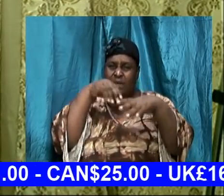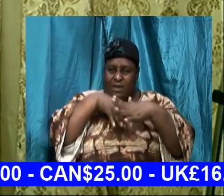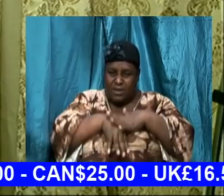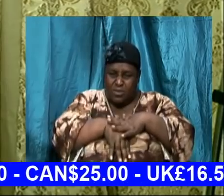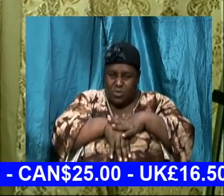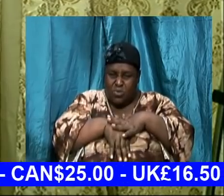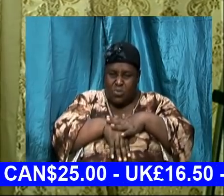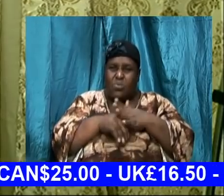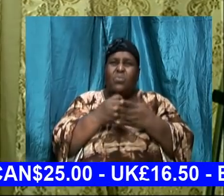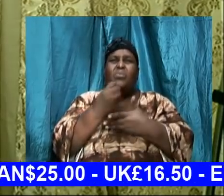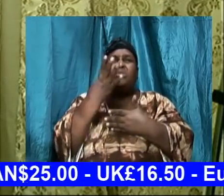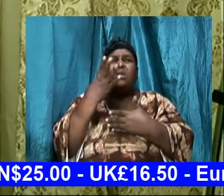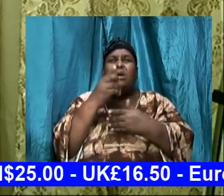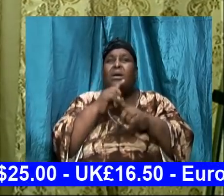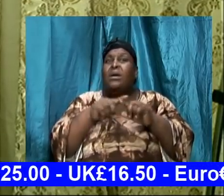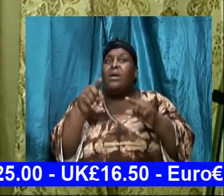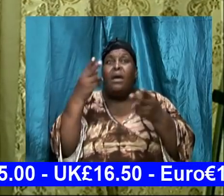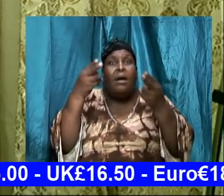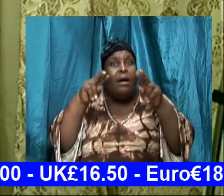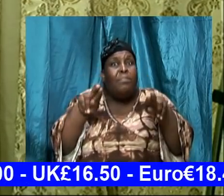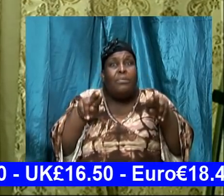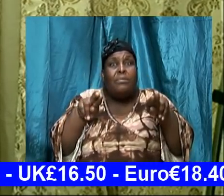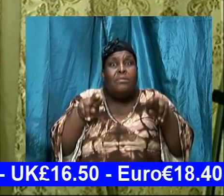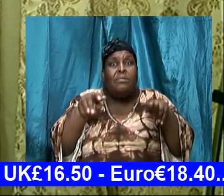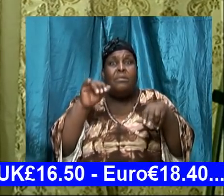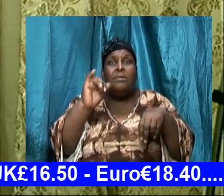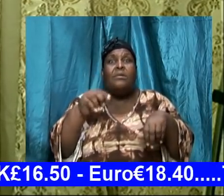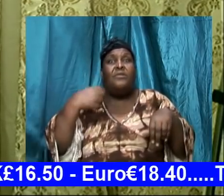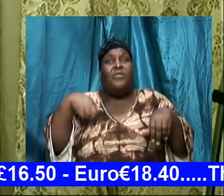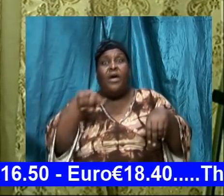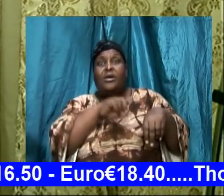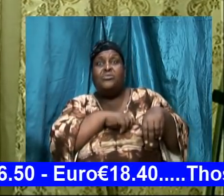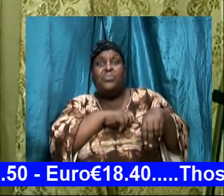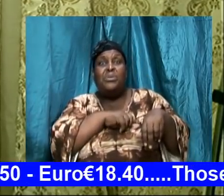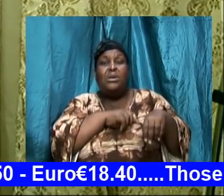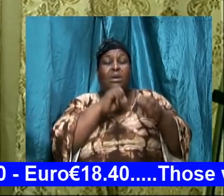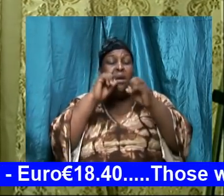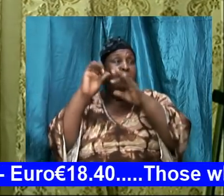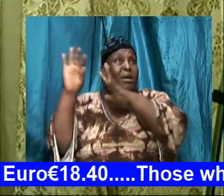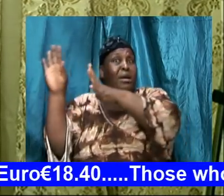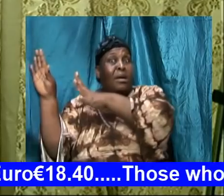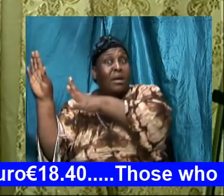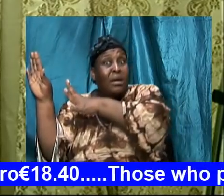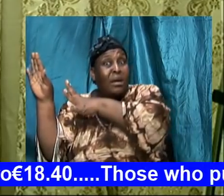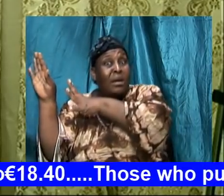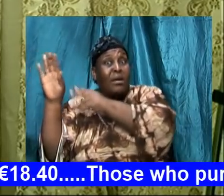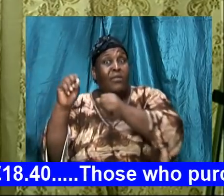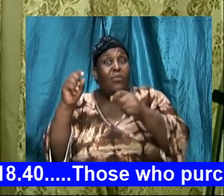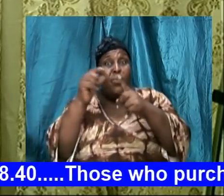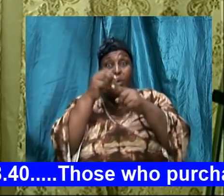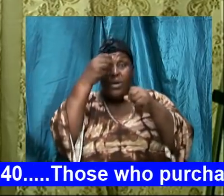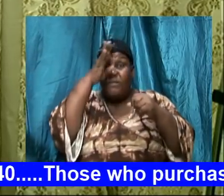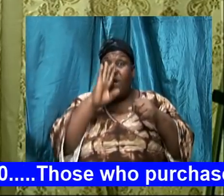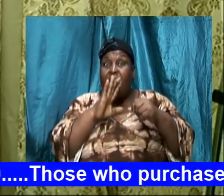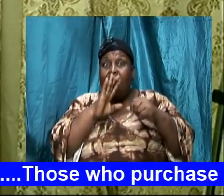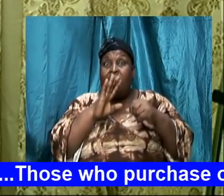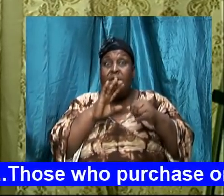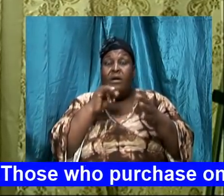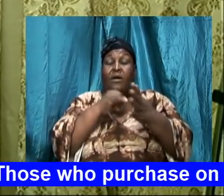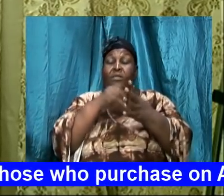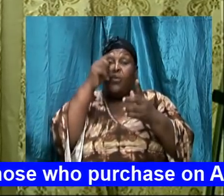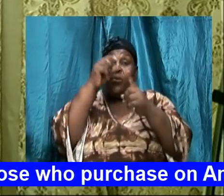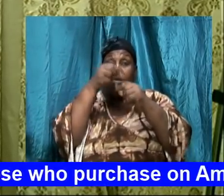cannot happen that we neglect the word it is too valuable it means too much to God above his very